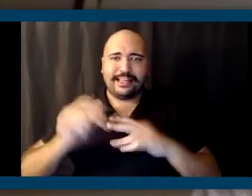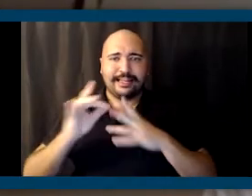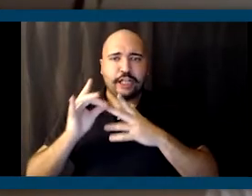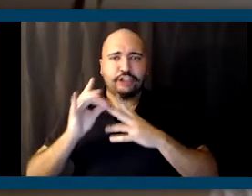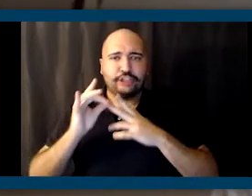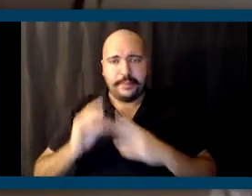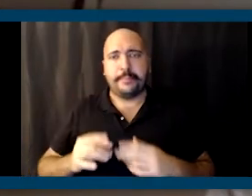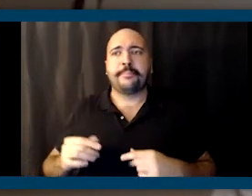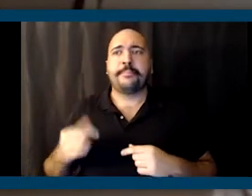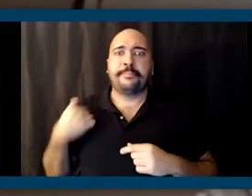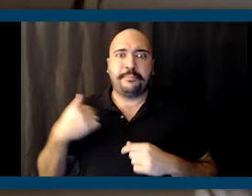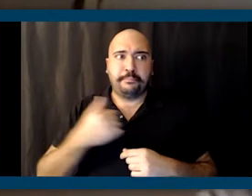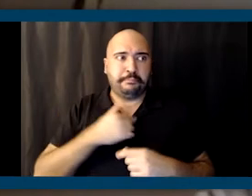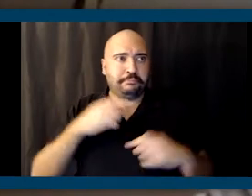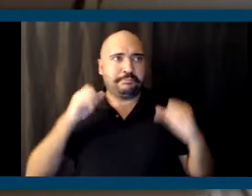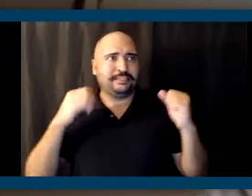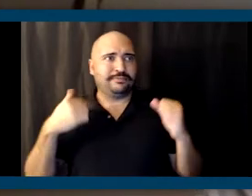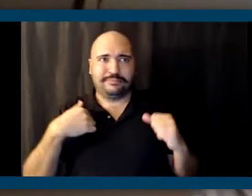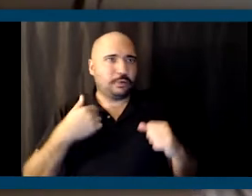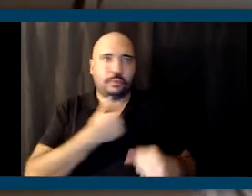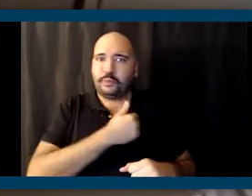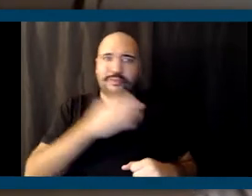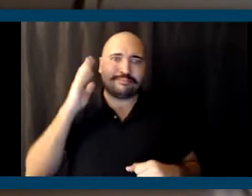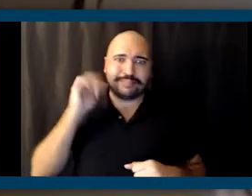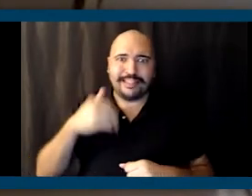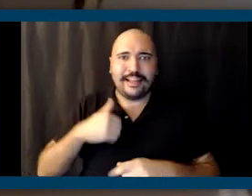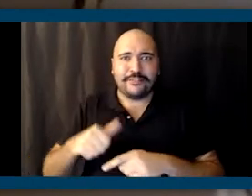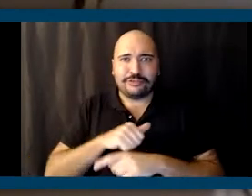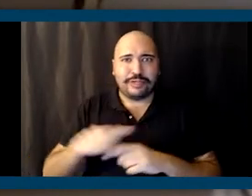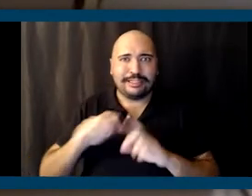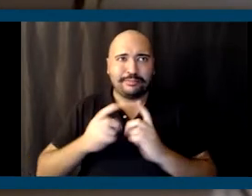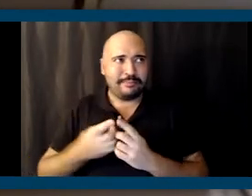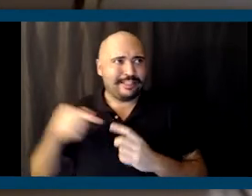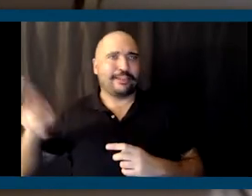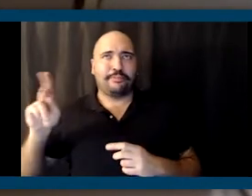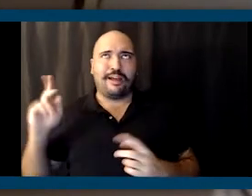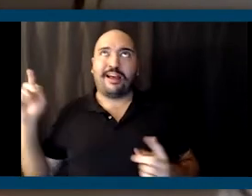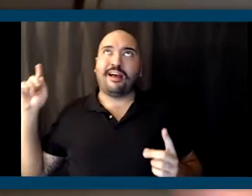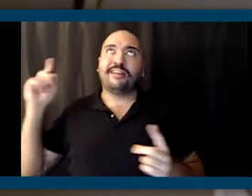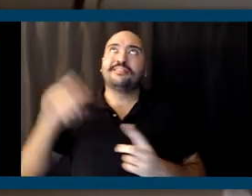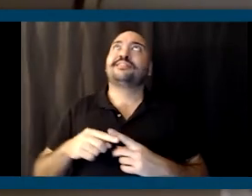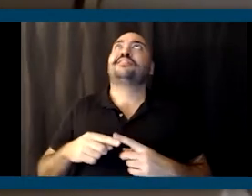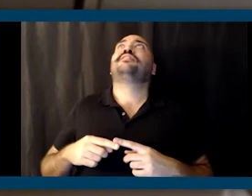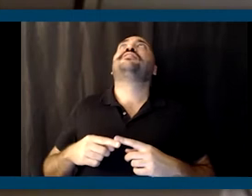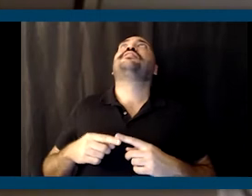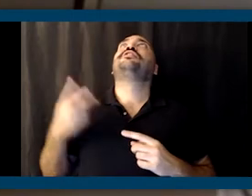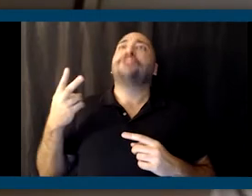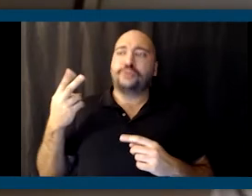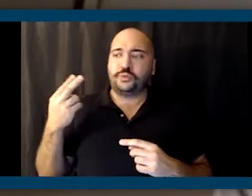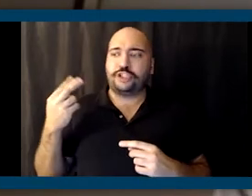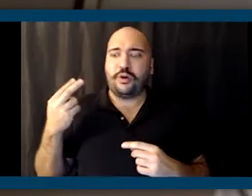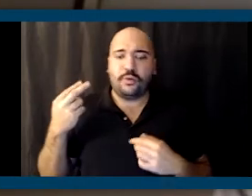to believe that we didn't have a training department at the party until last, until two years ago.